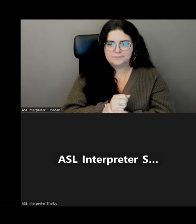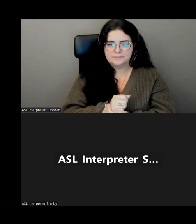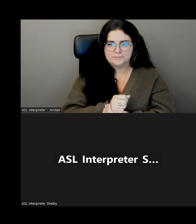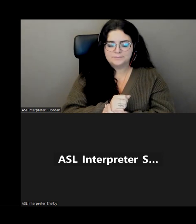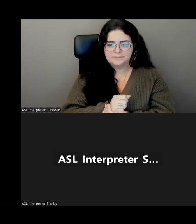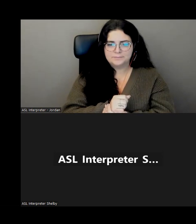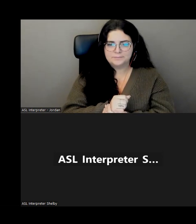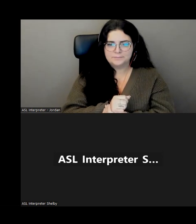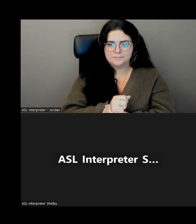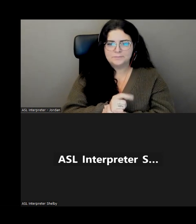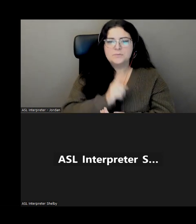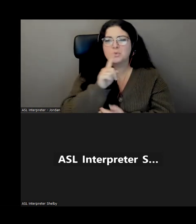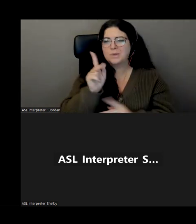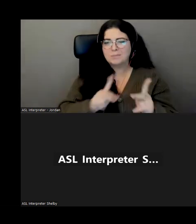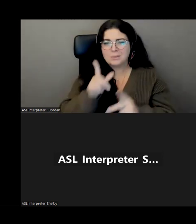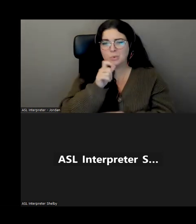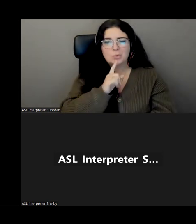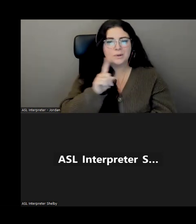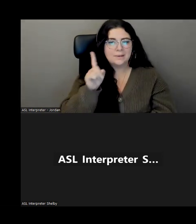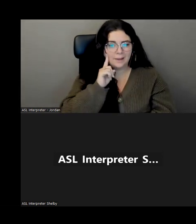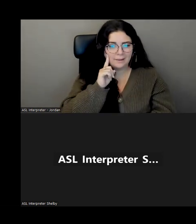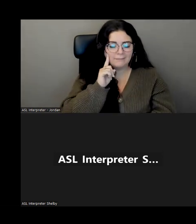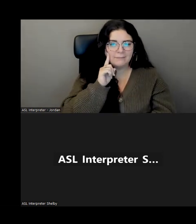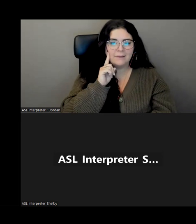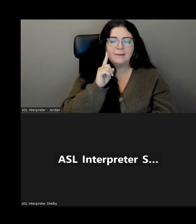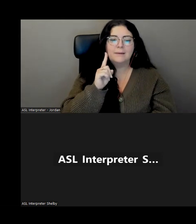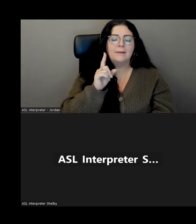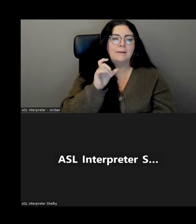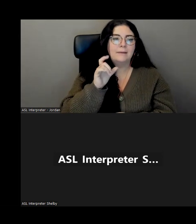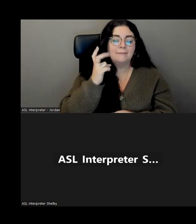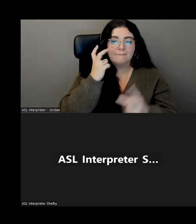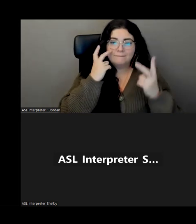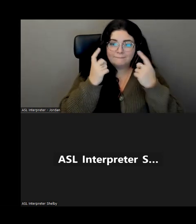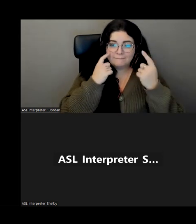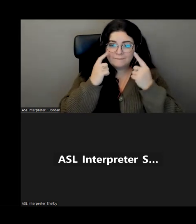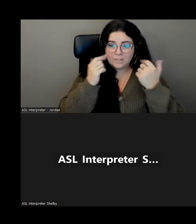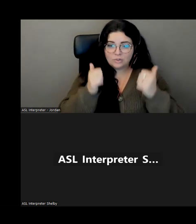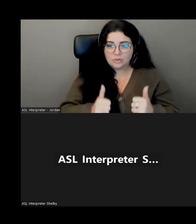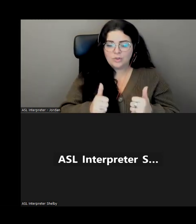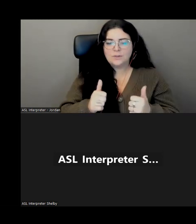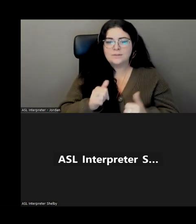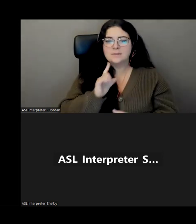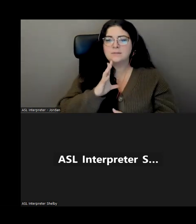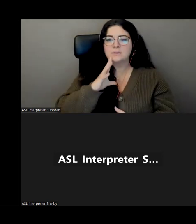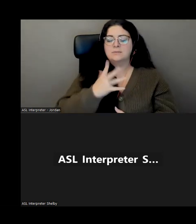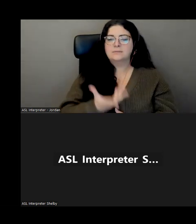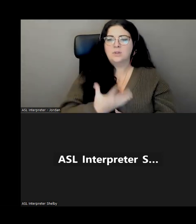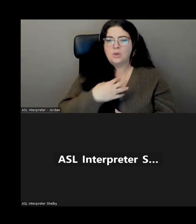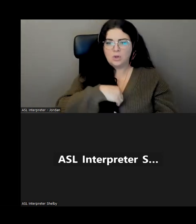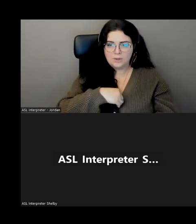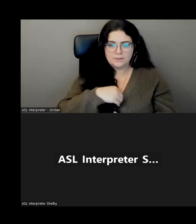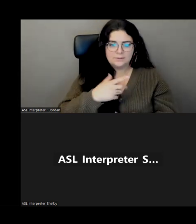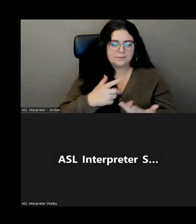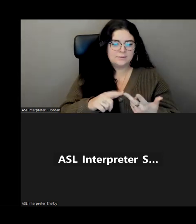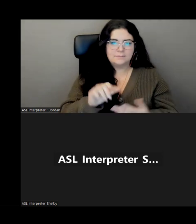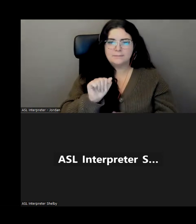here, but people who are deaf experience vision loss, have autism, ADHD or other neurological